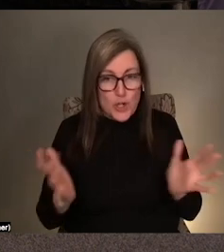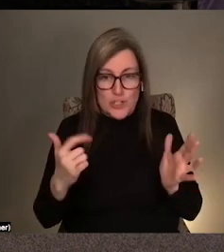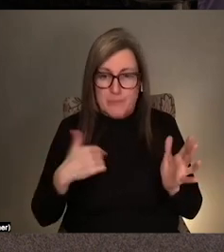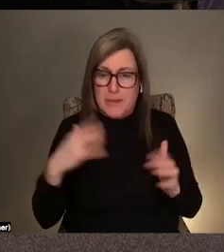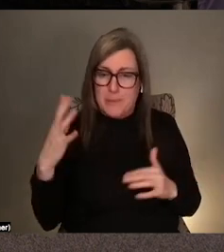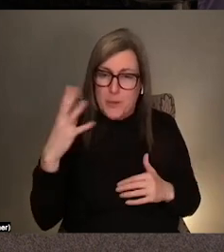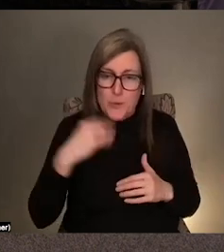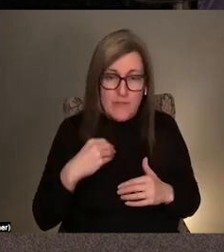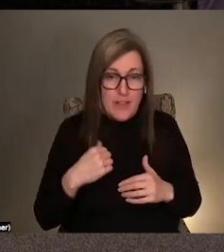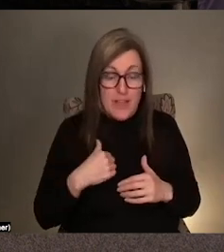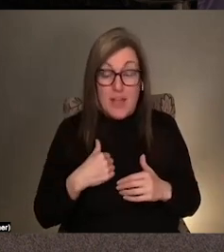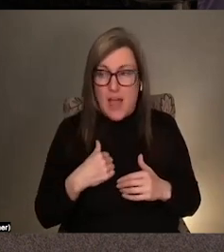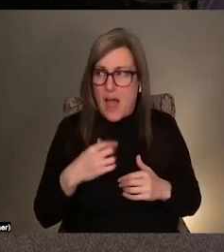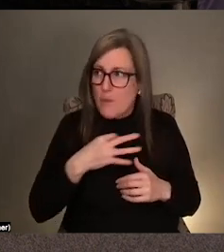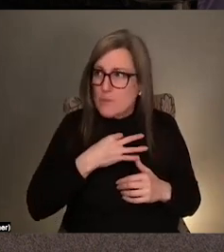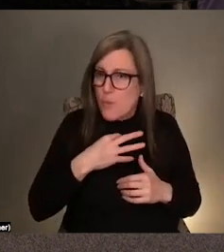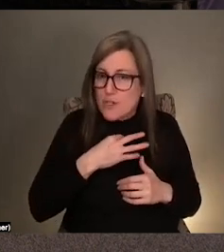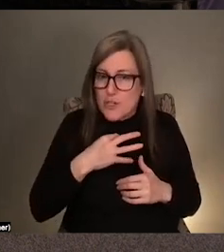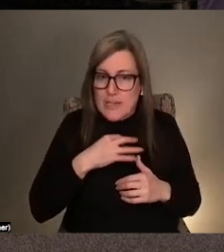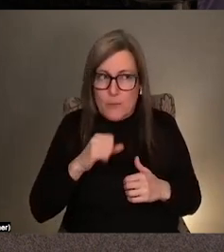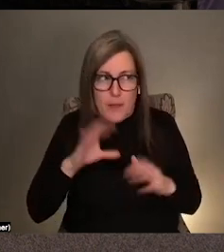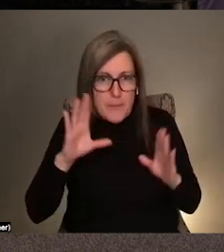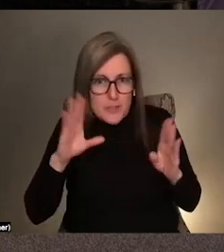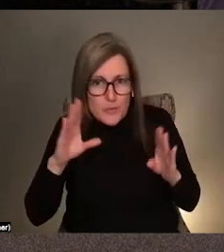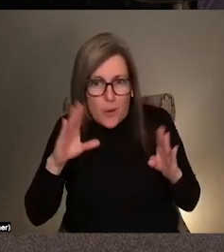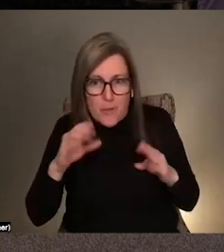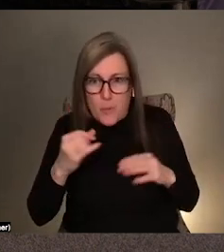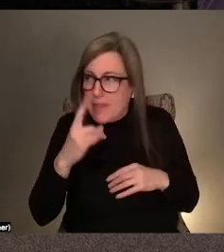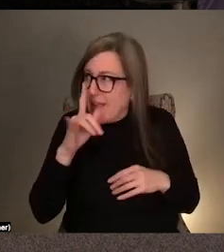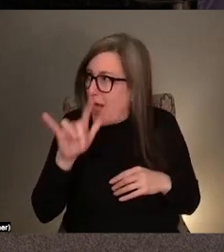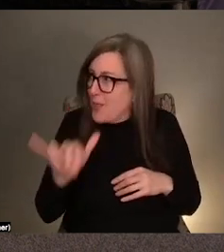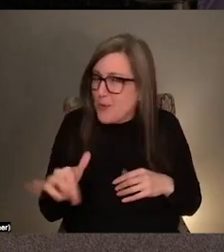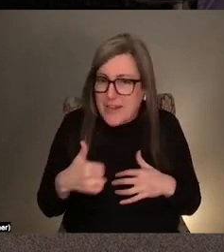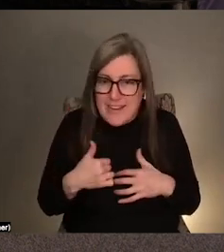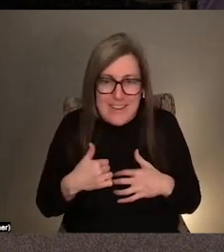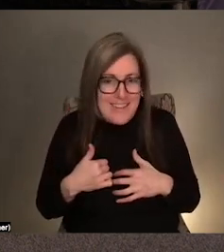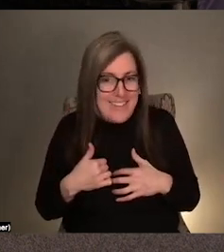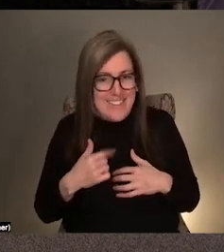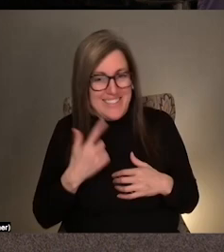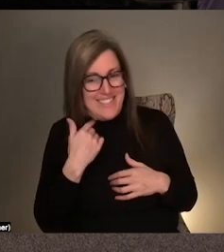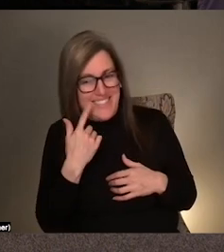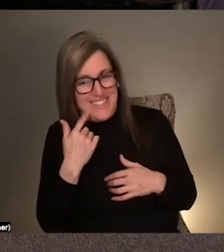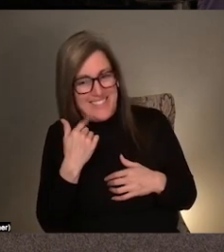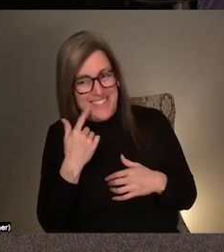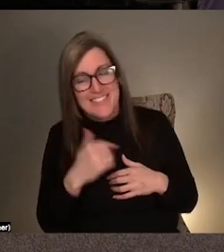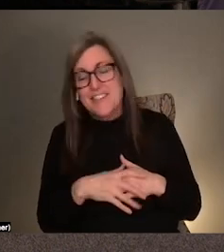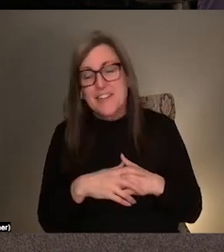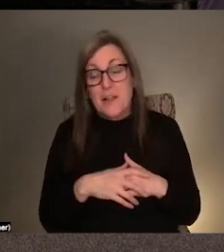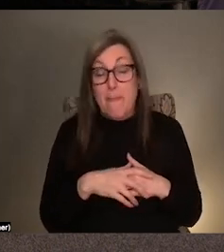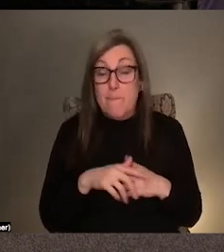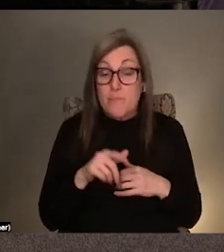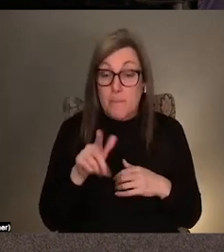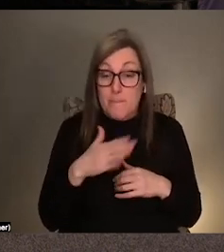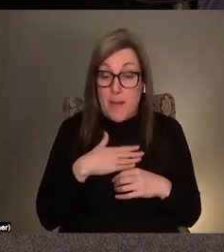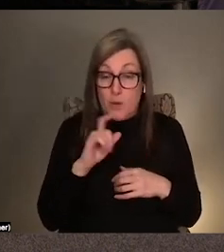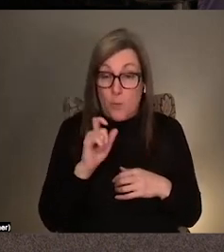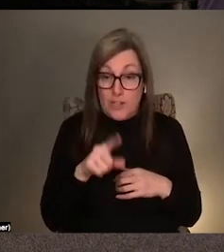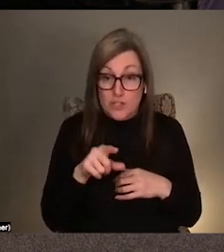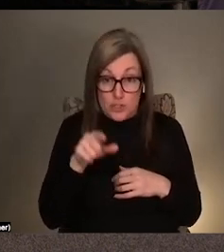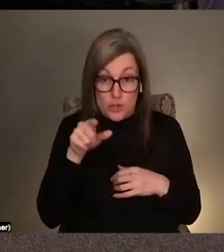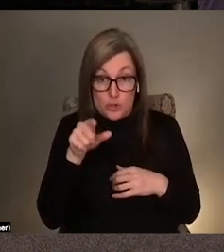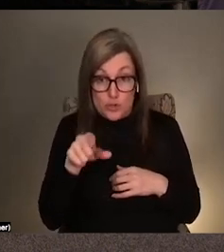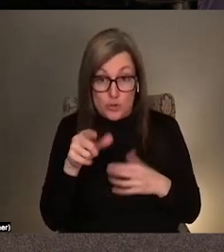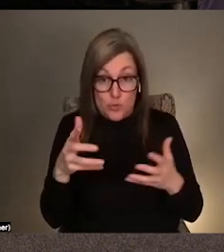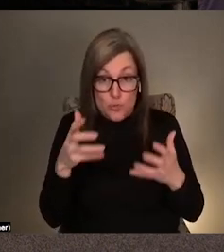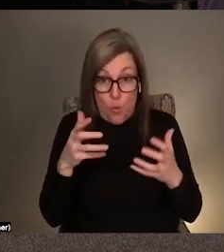I kept wondering if I was going to get in trouble with the gallery attendance. My question is, do you intend for people to move